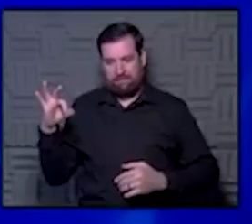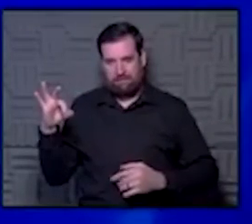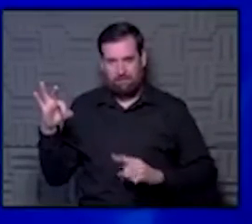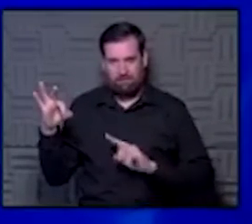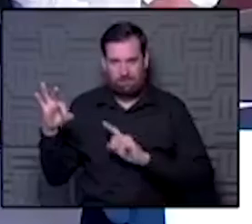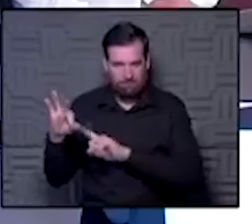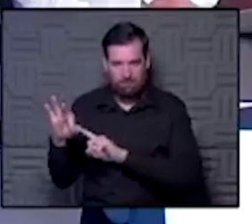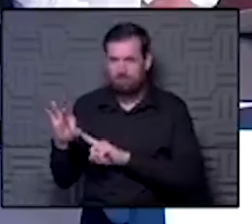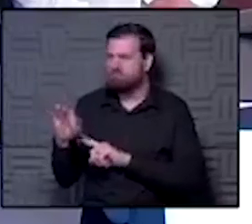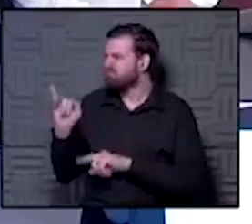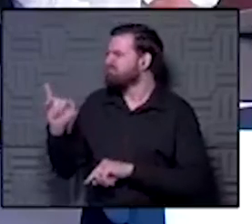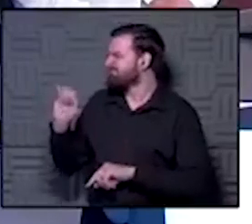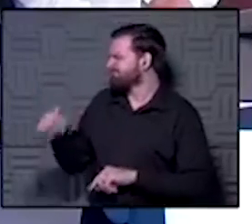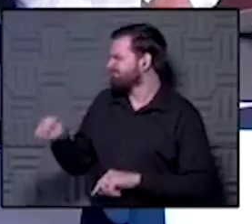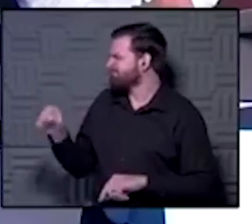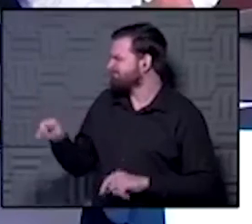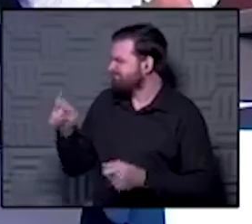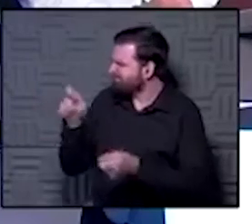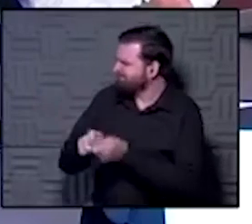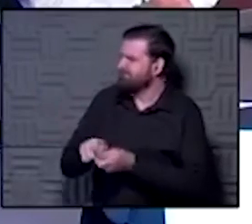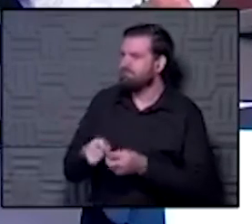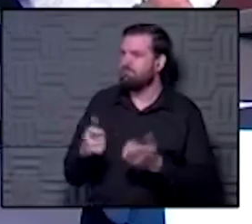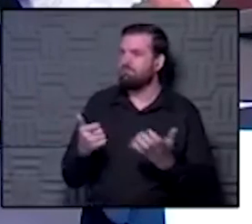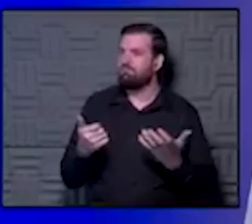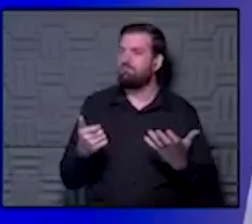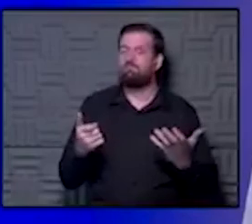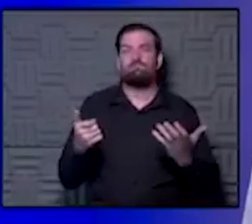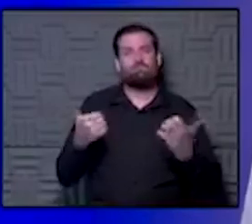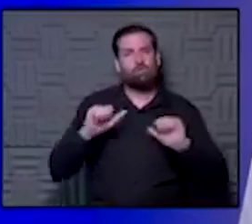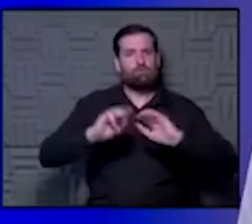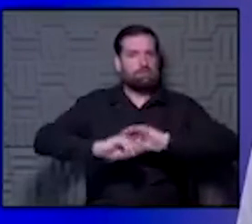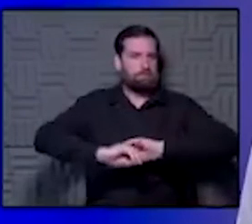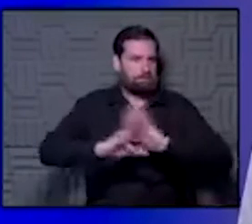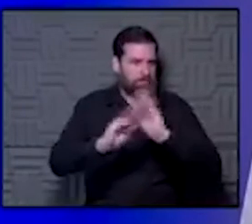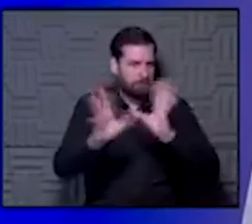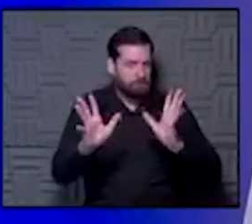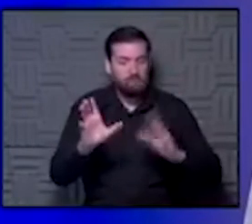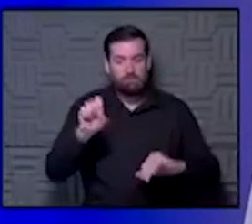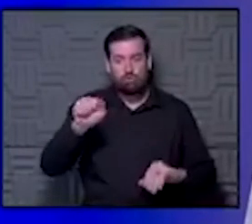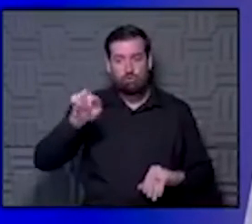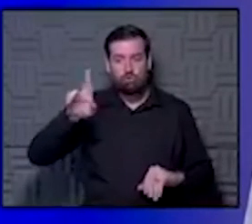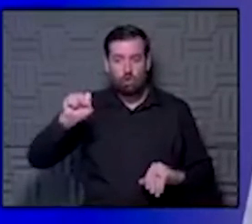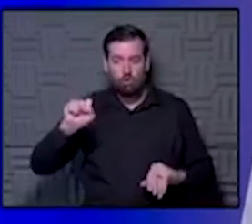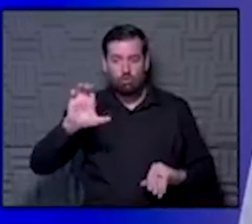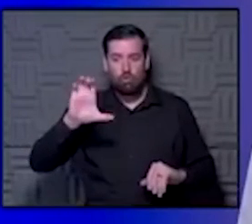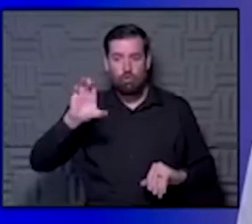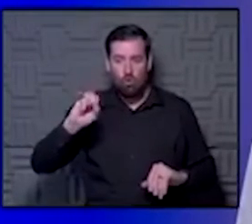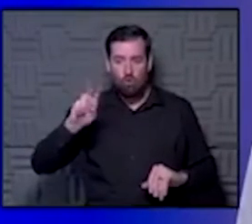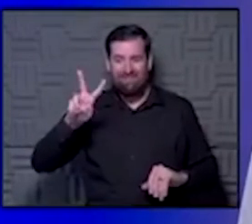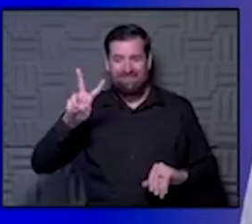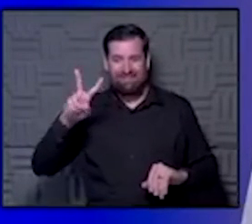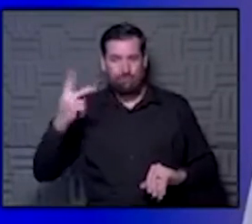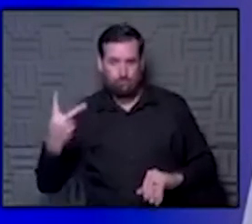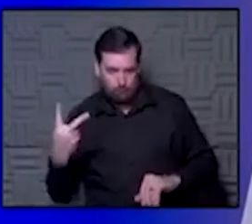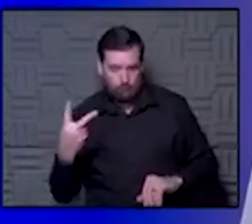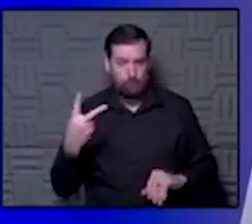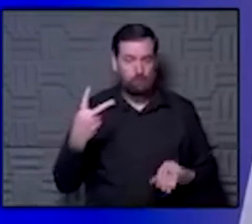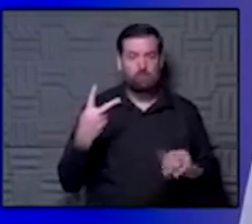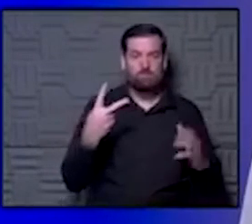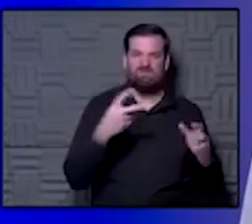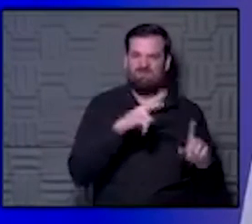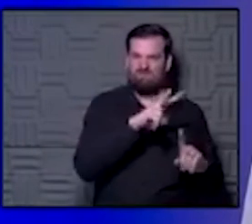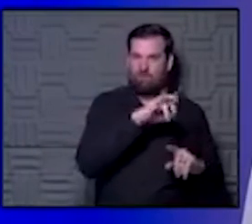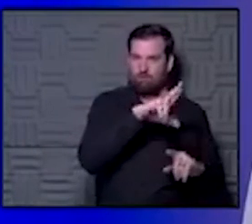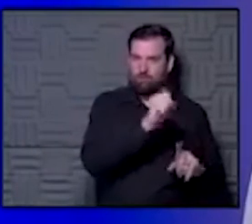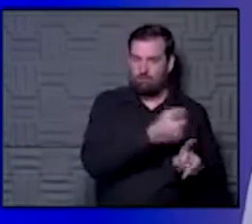to describe it. Yeah, exactly. We tried to be very clear and clarified. SARS-CoV-2 is the virus. If you have any symptoms, it